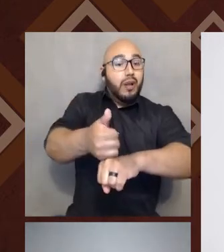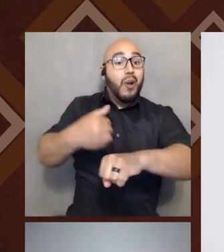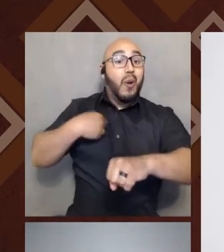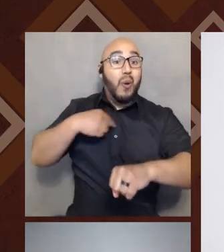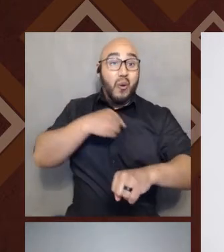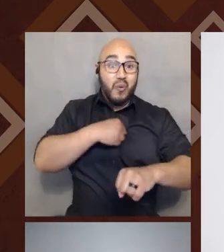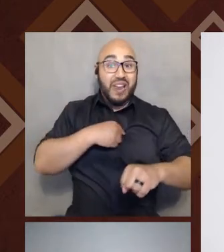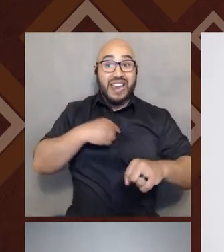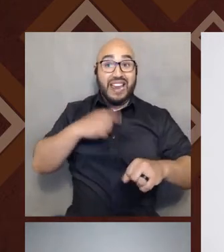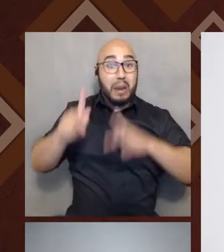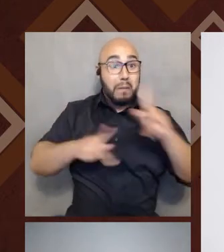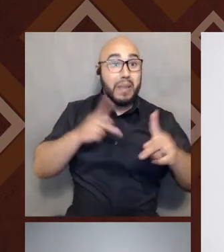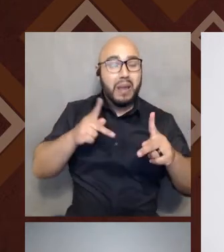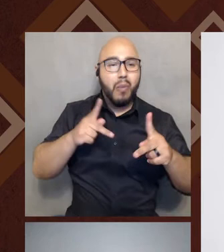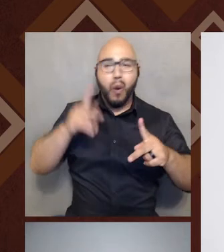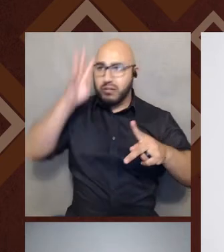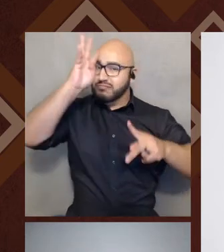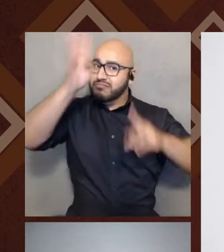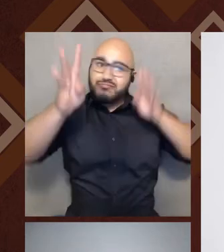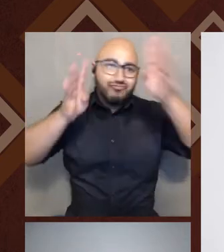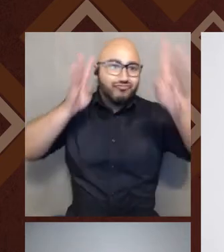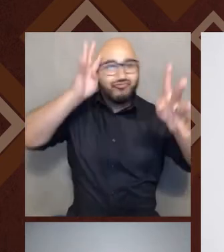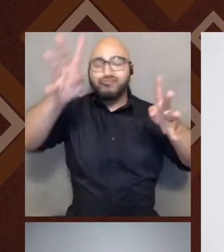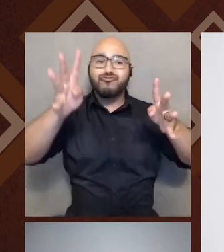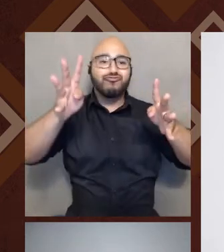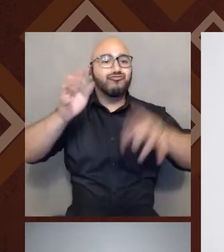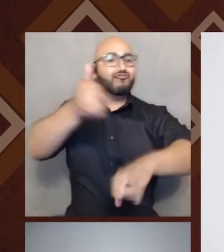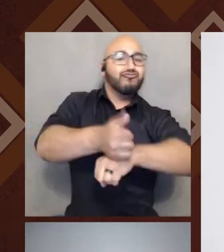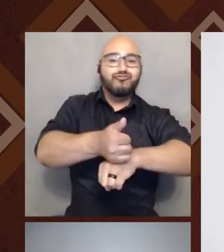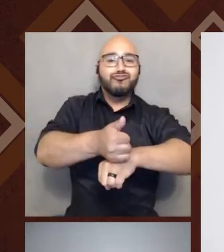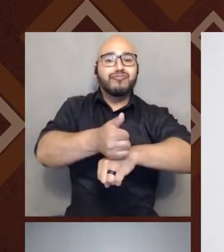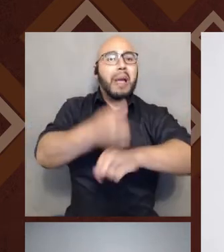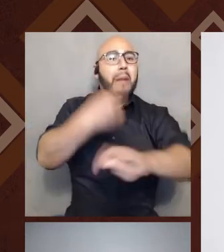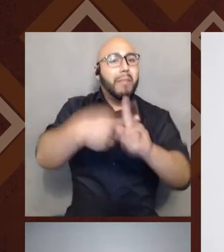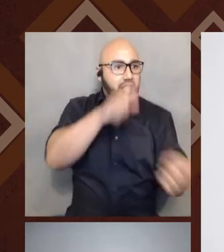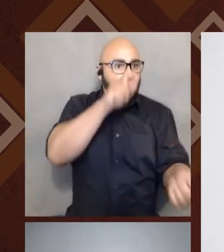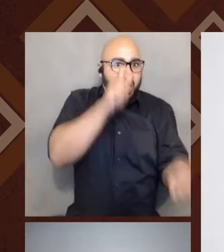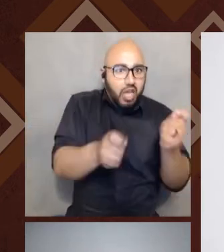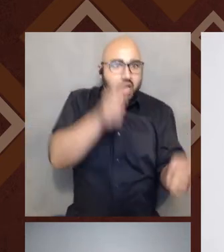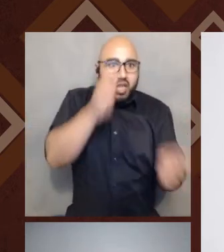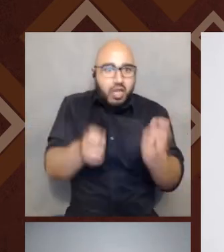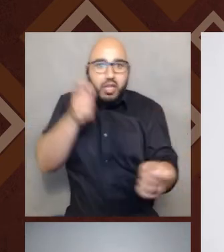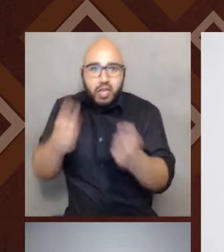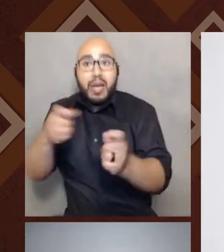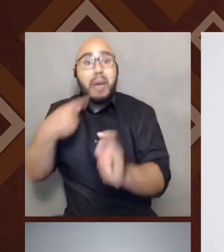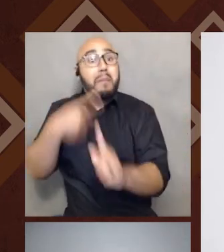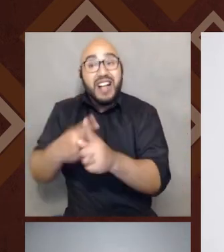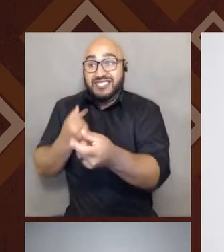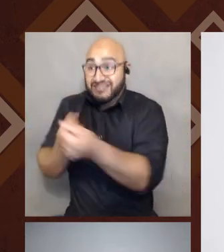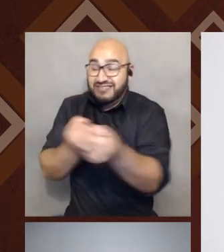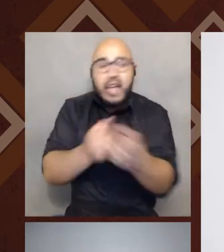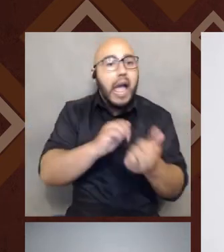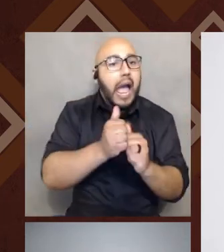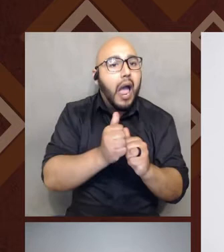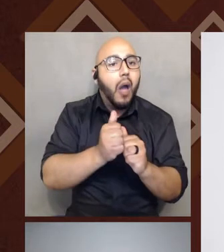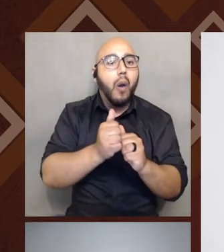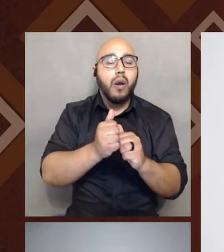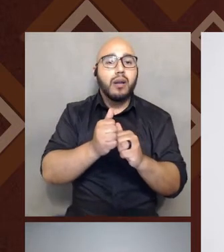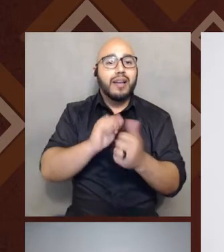We reinforce it over and over again by ways of interactions, laws and policies,